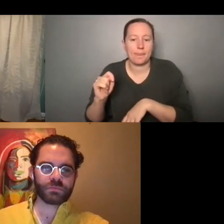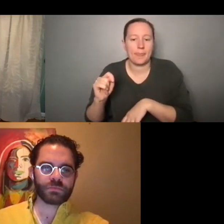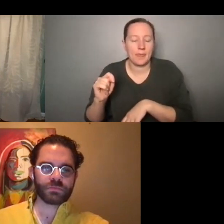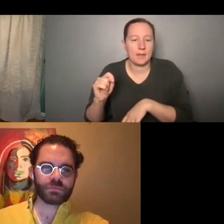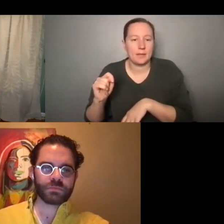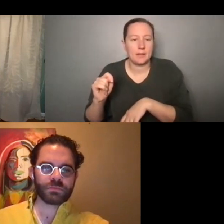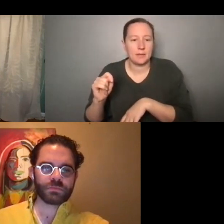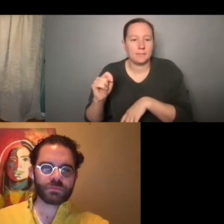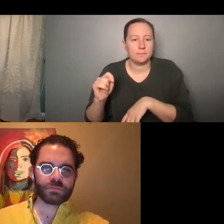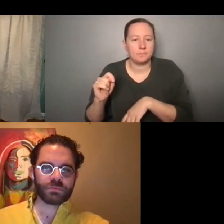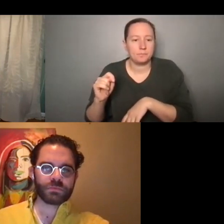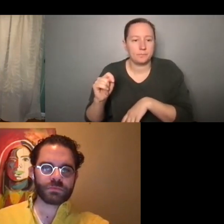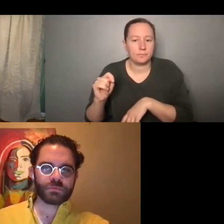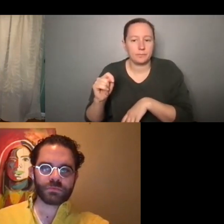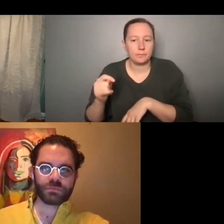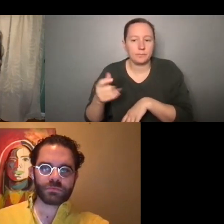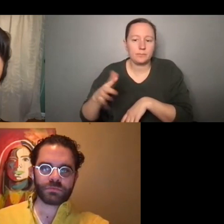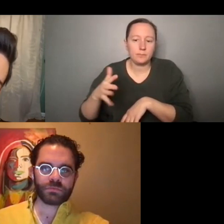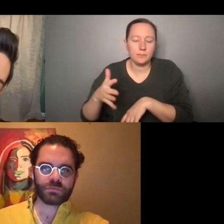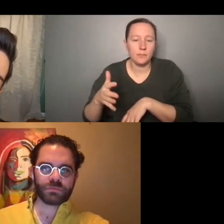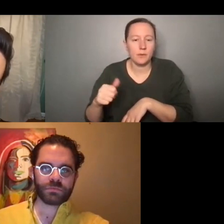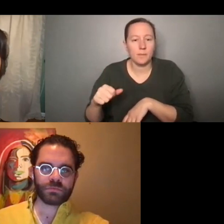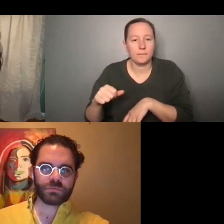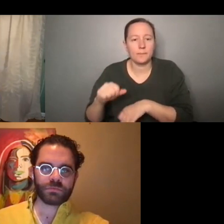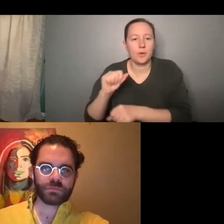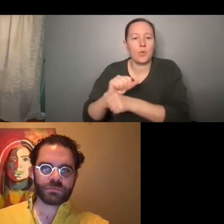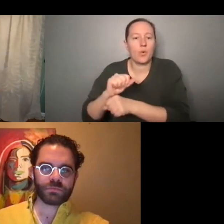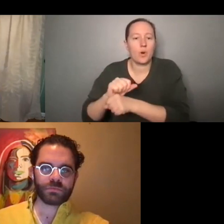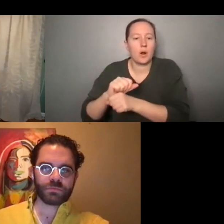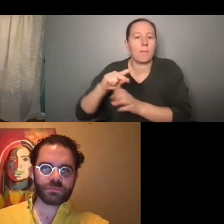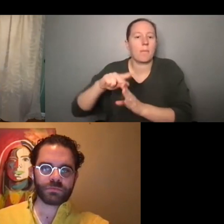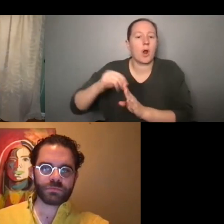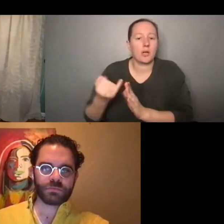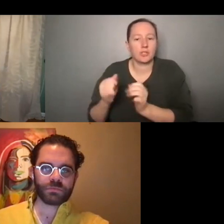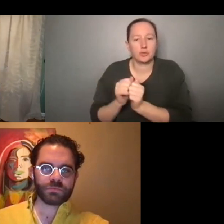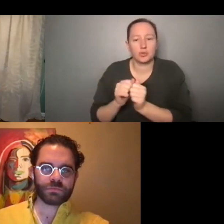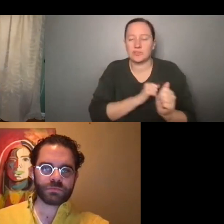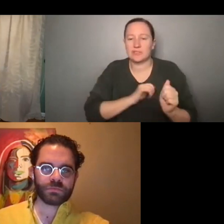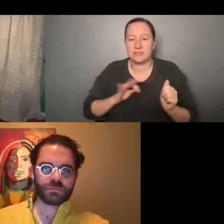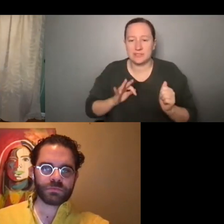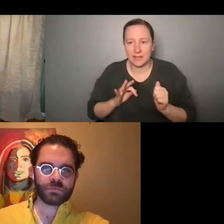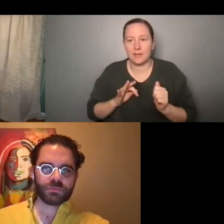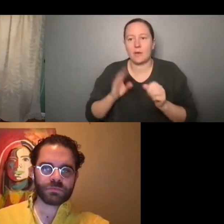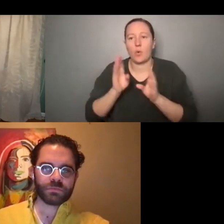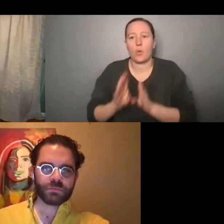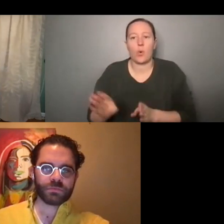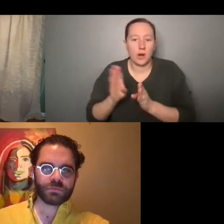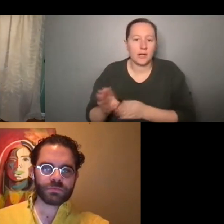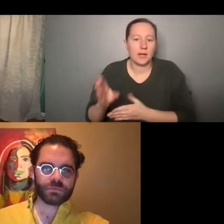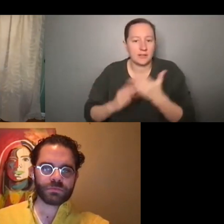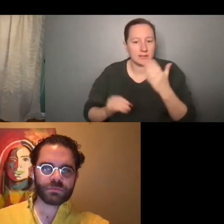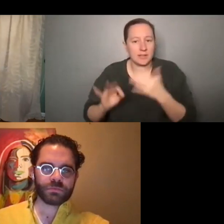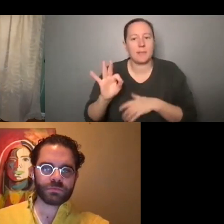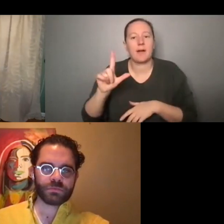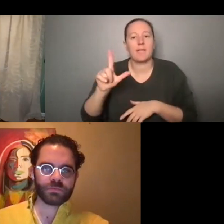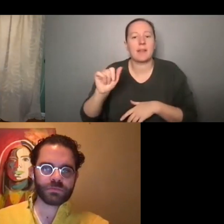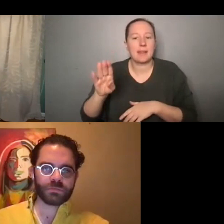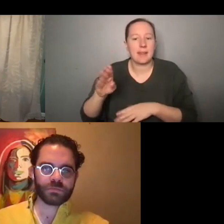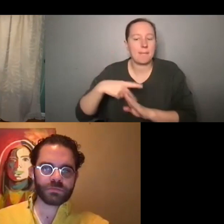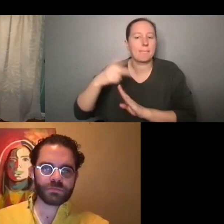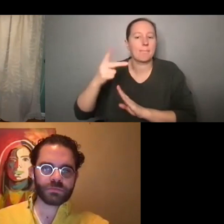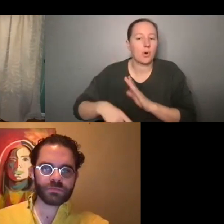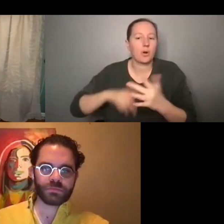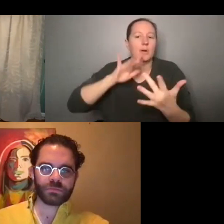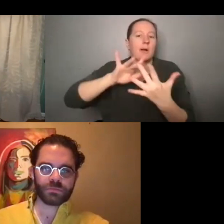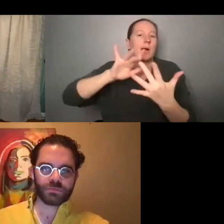And, um, a little bit like you're kind of working on projects with our staff of like organizing some of our lab programs and reaching